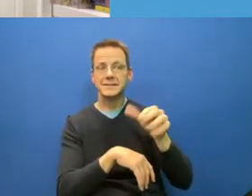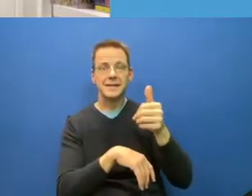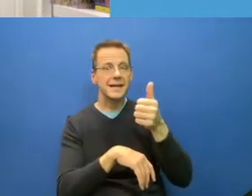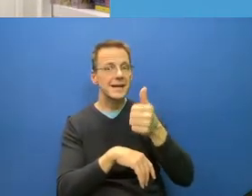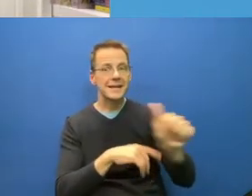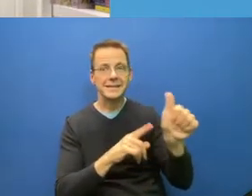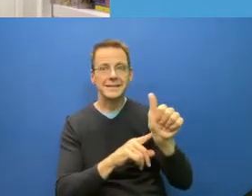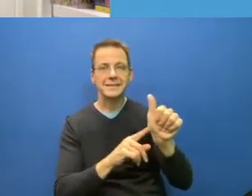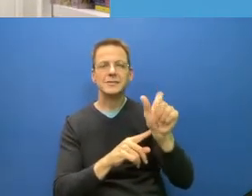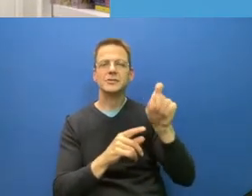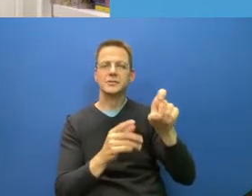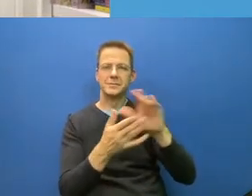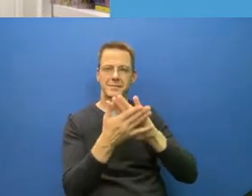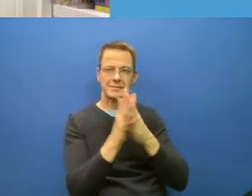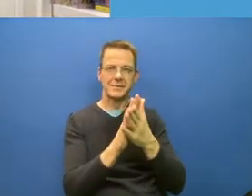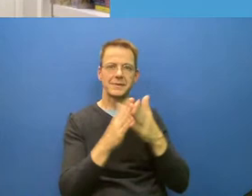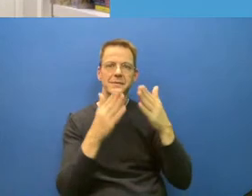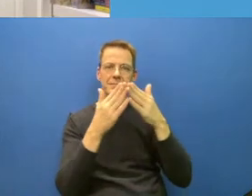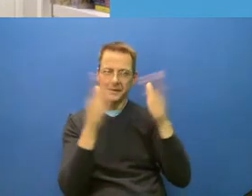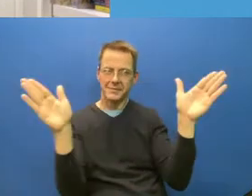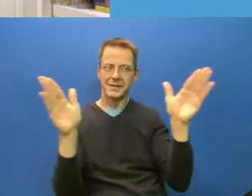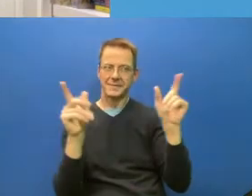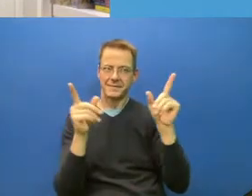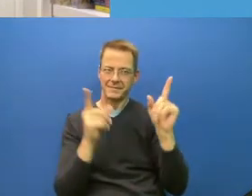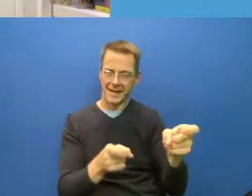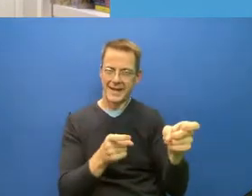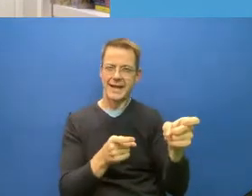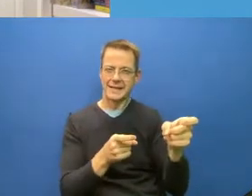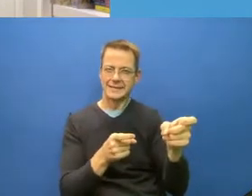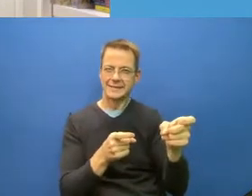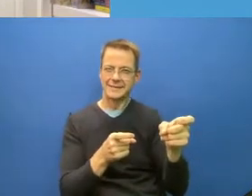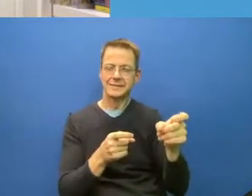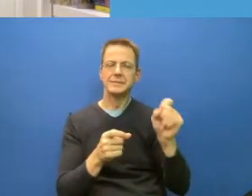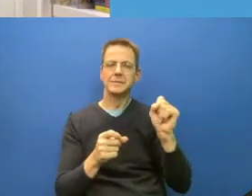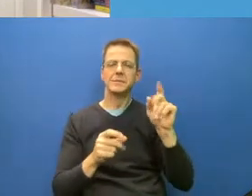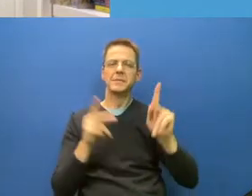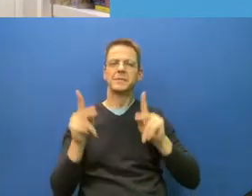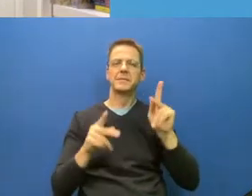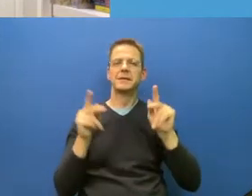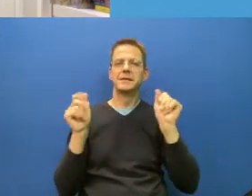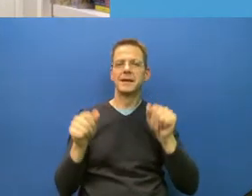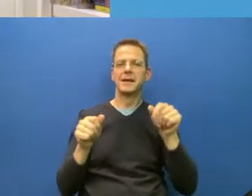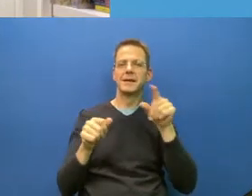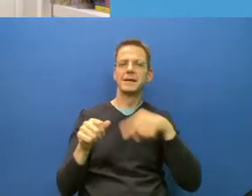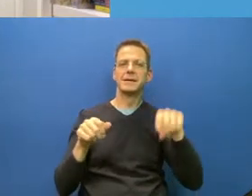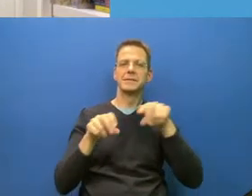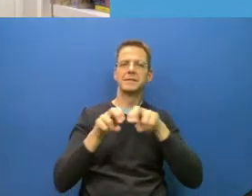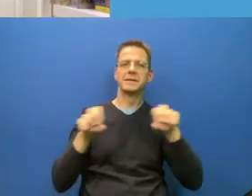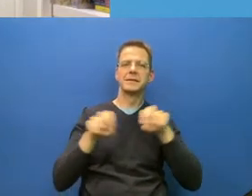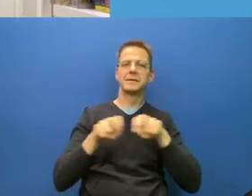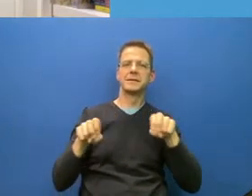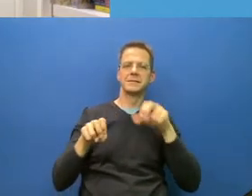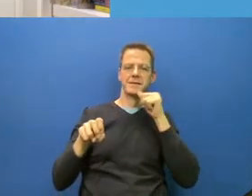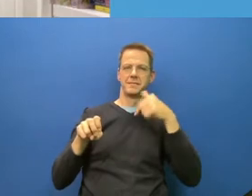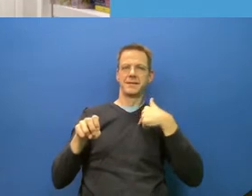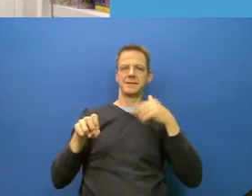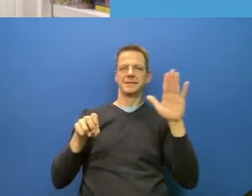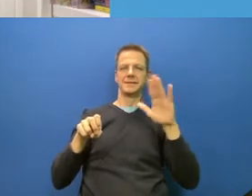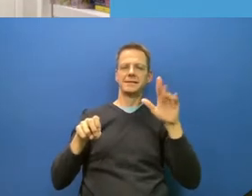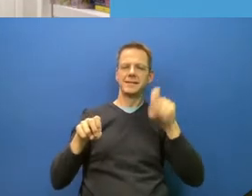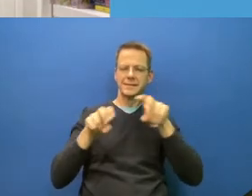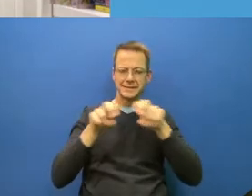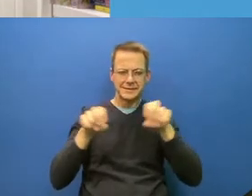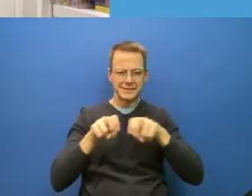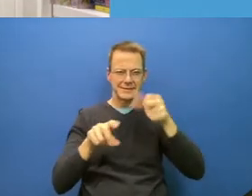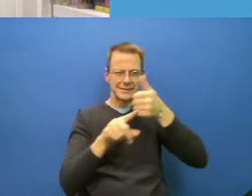experts like yourselves, not me, could scrutinize this advice and determine whether Cabinet is making right decisions